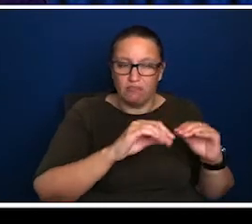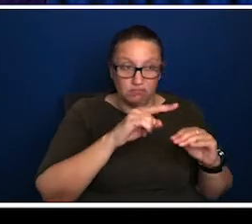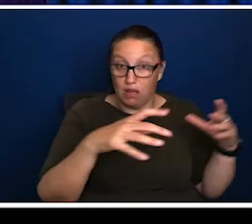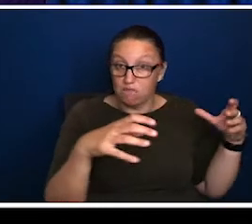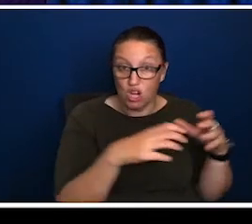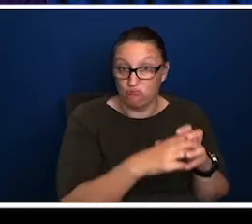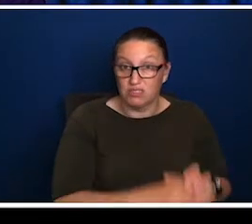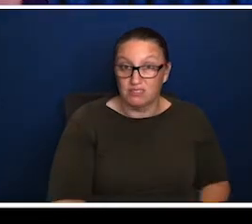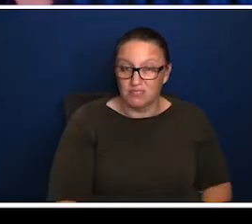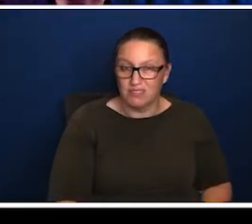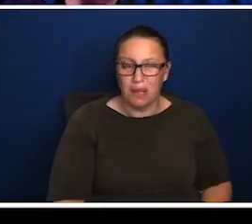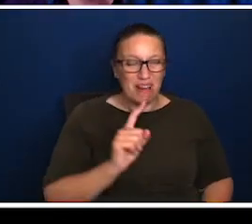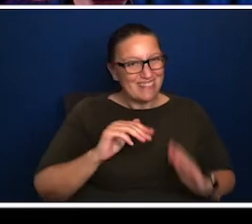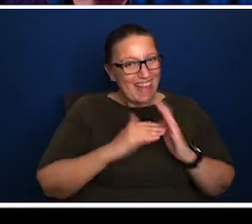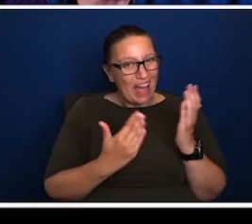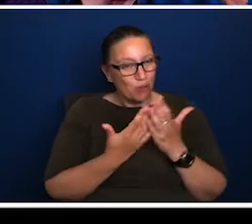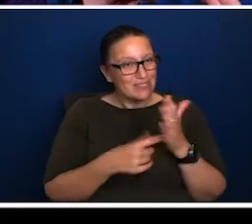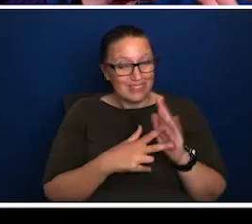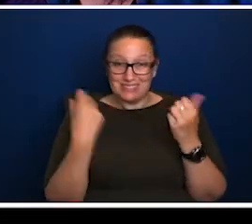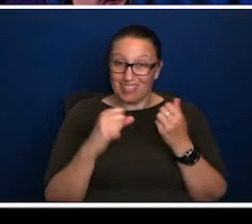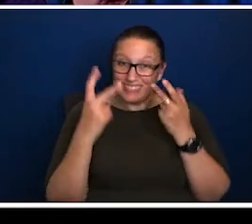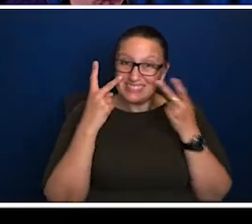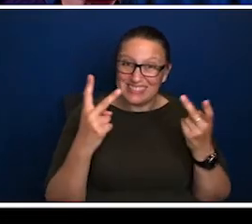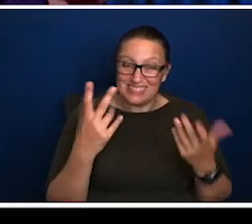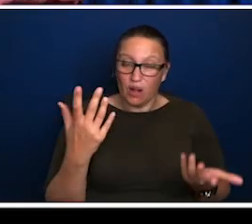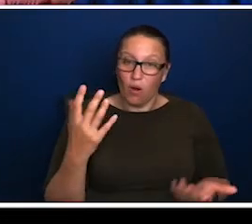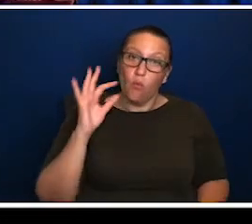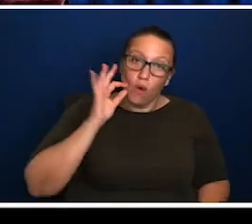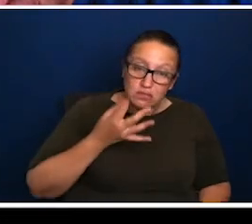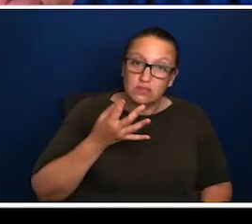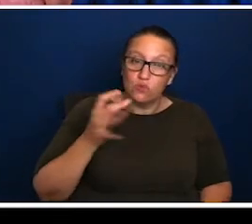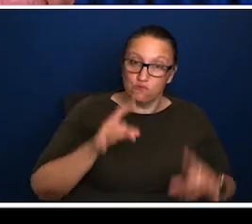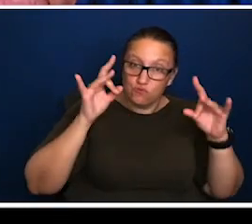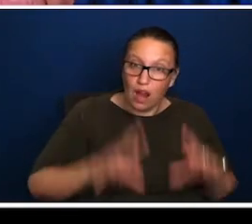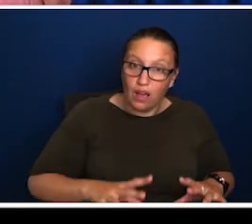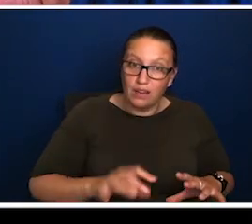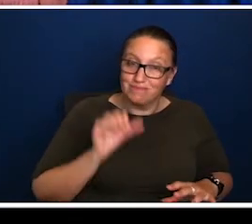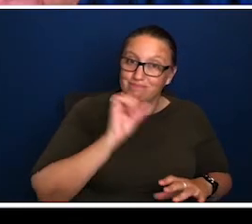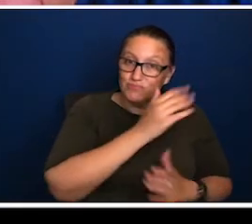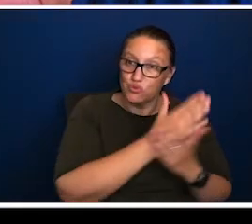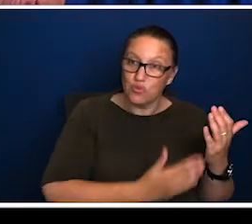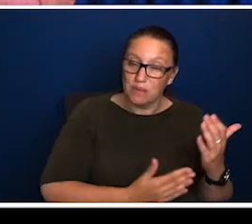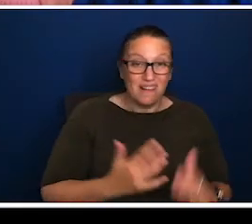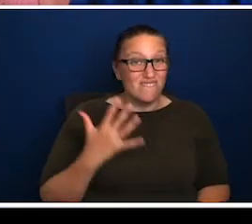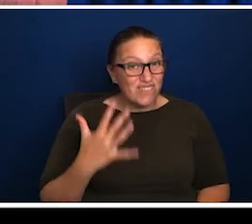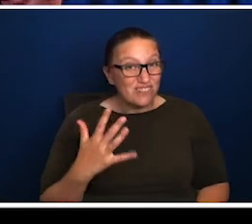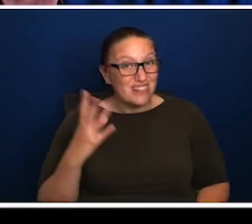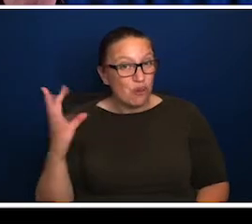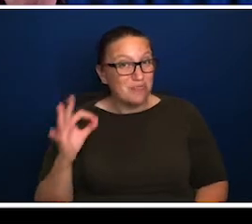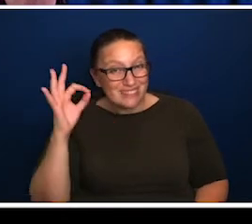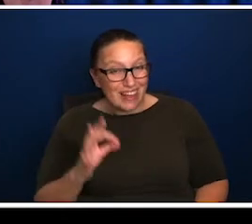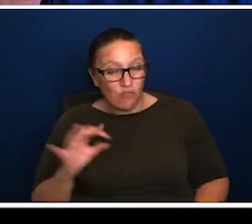stories still to this day, but I'm not hearing the stories of the 51, 52, 53, 54% of the Australian community.